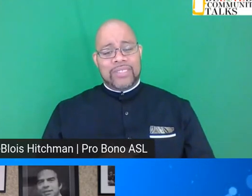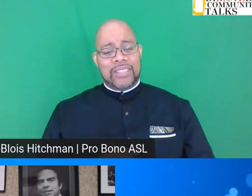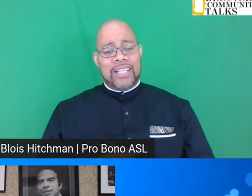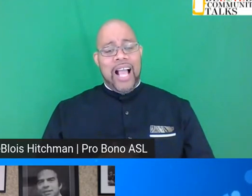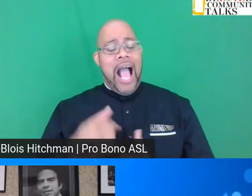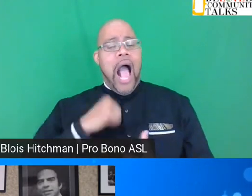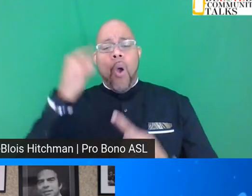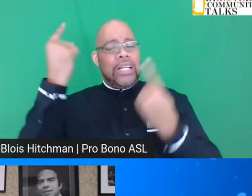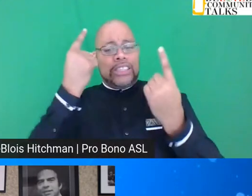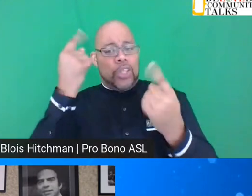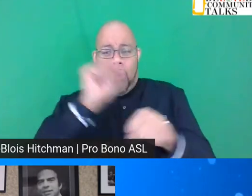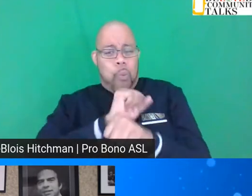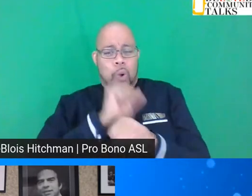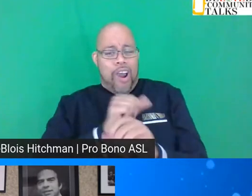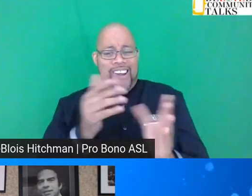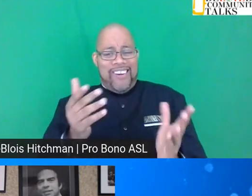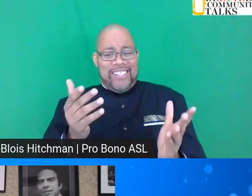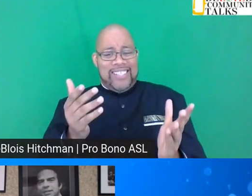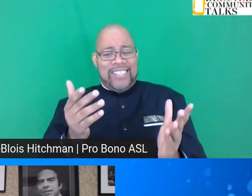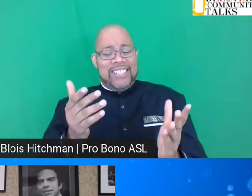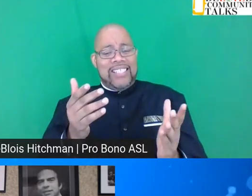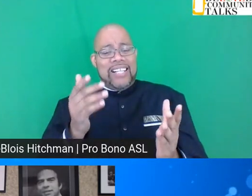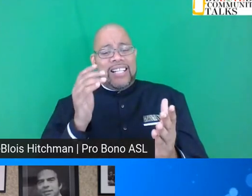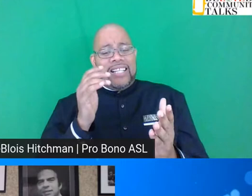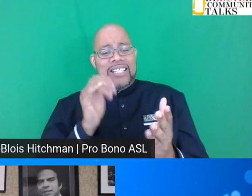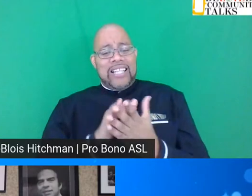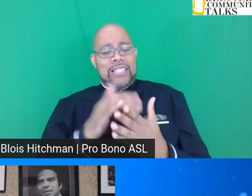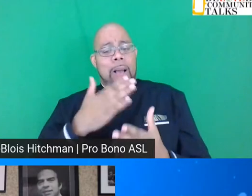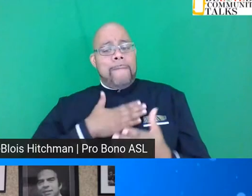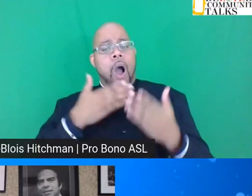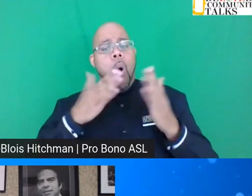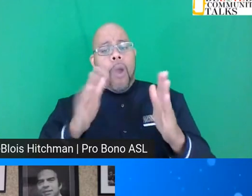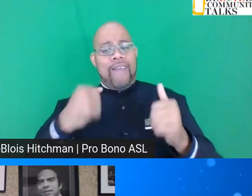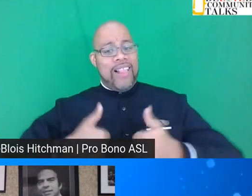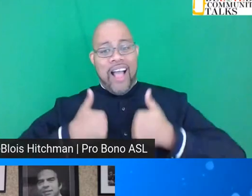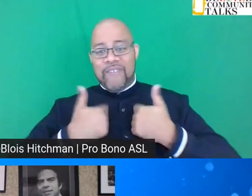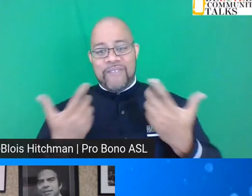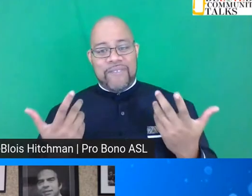I don't consider it work. It's my way of life.